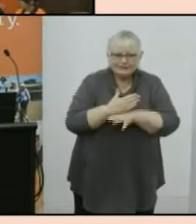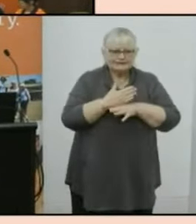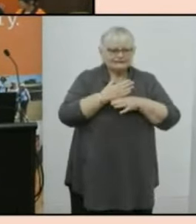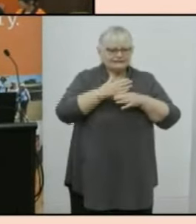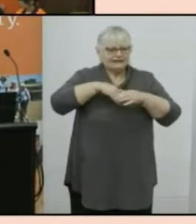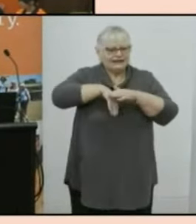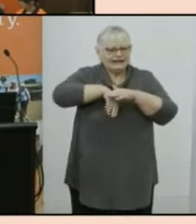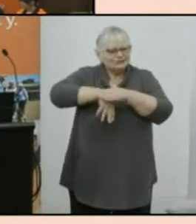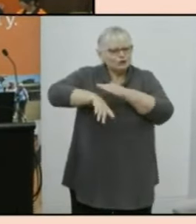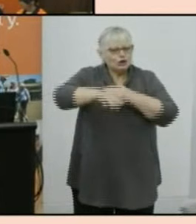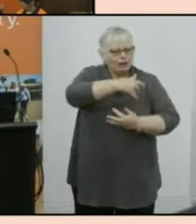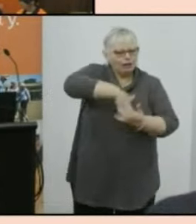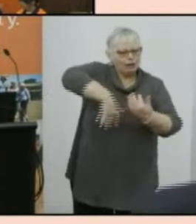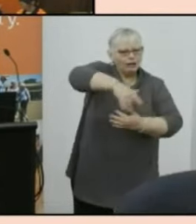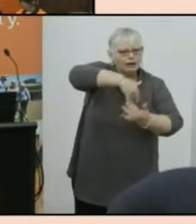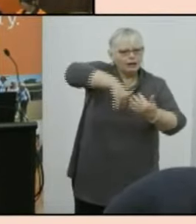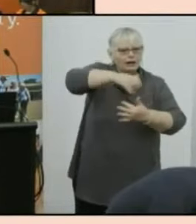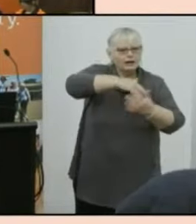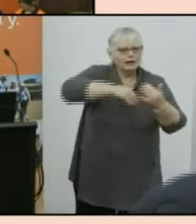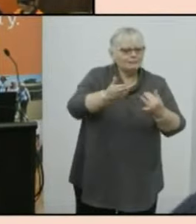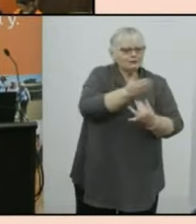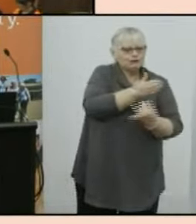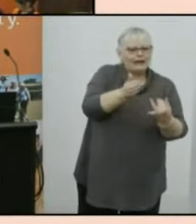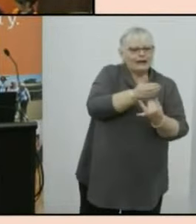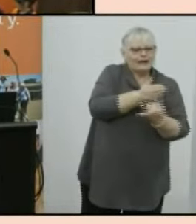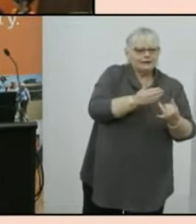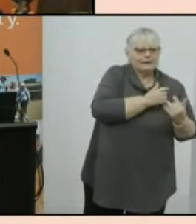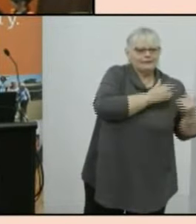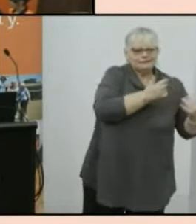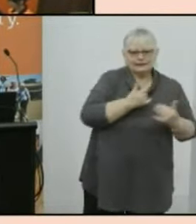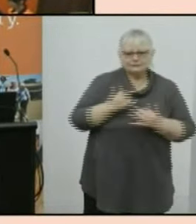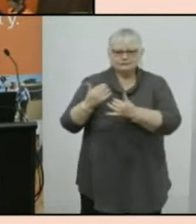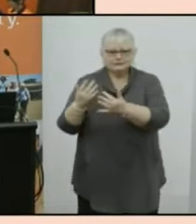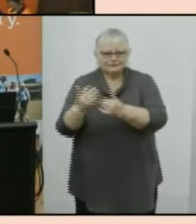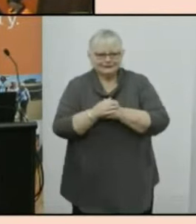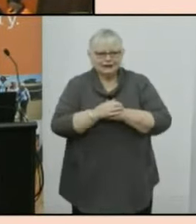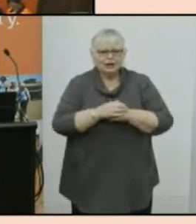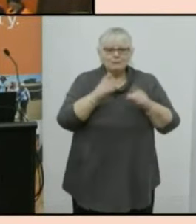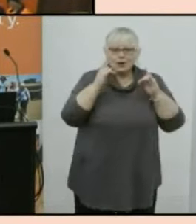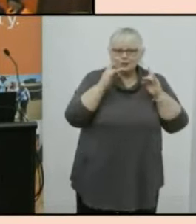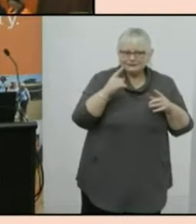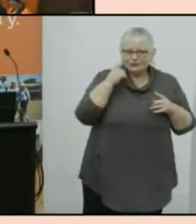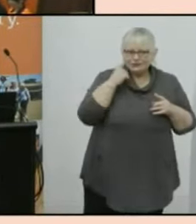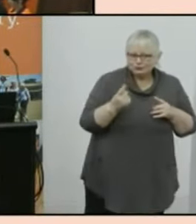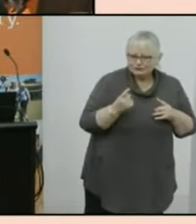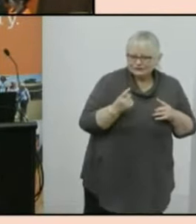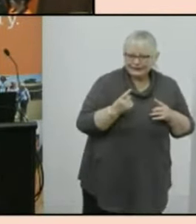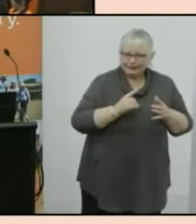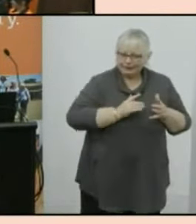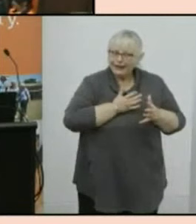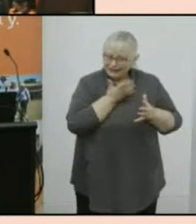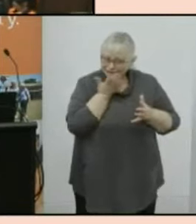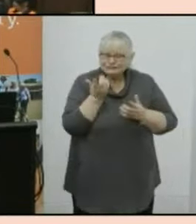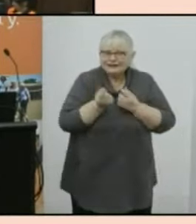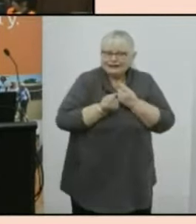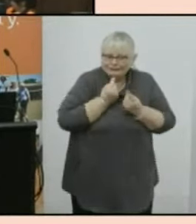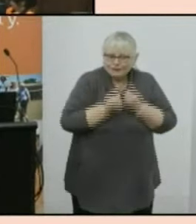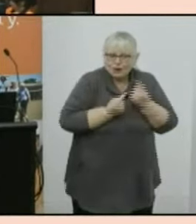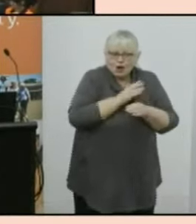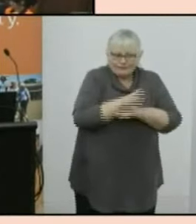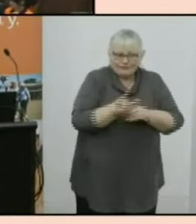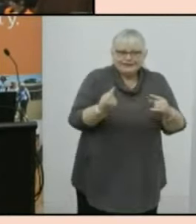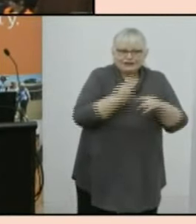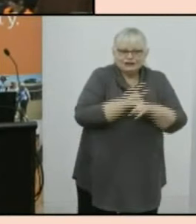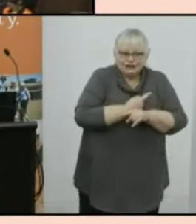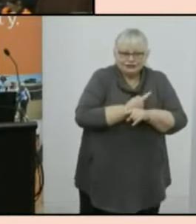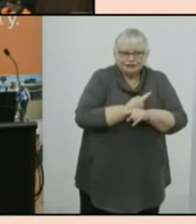migration how people have moved between censuses so we're all looking forward to that but we're starting to see a lot of um interesting information about the changes